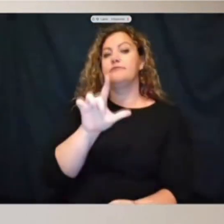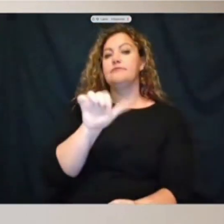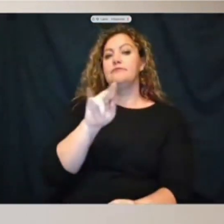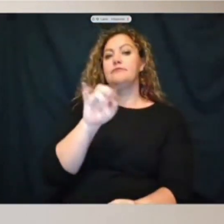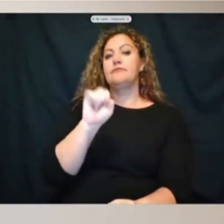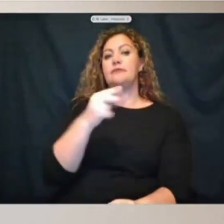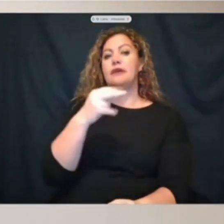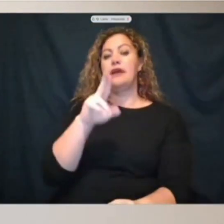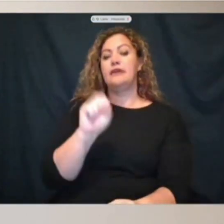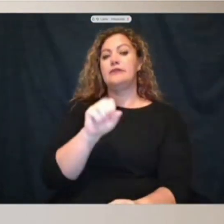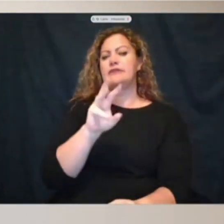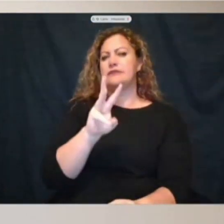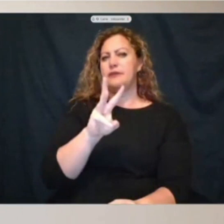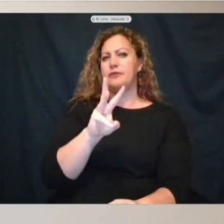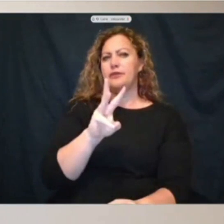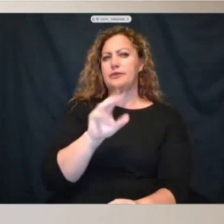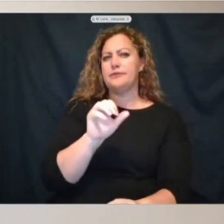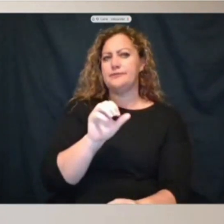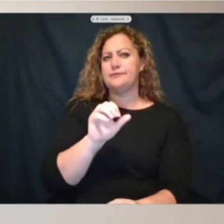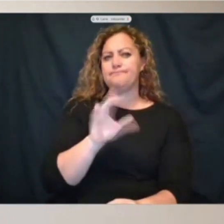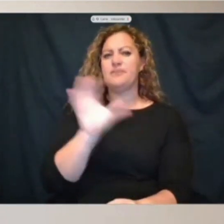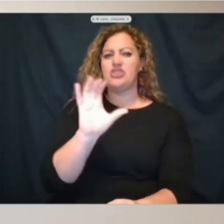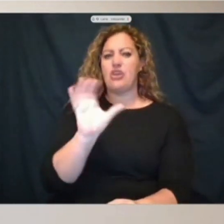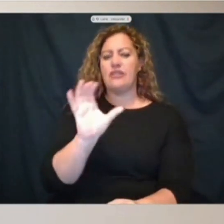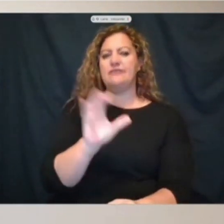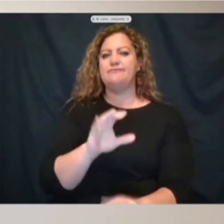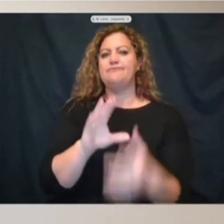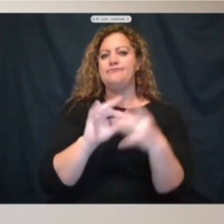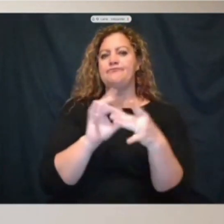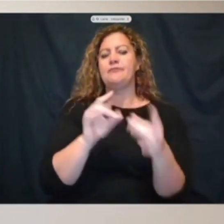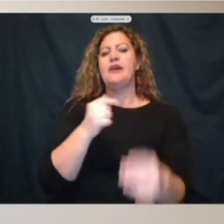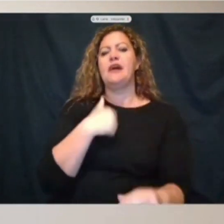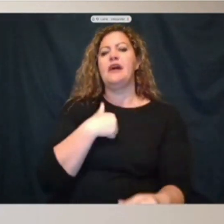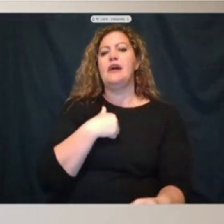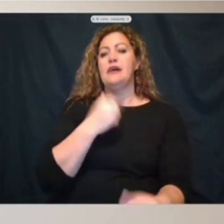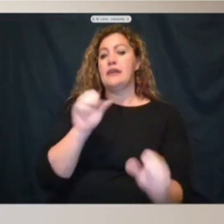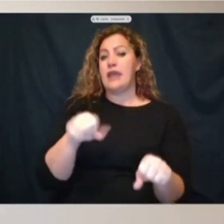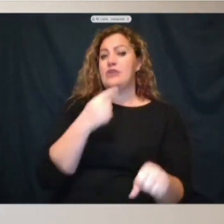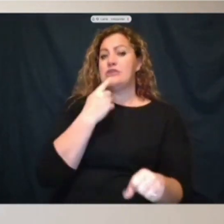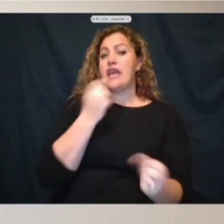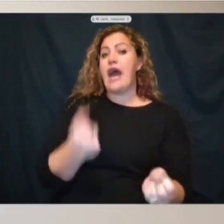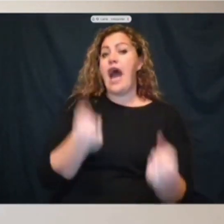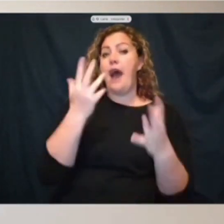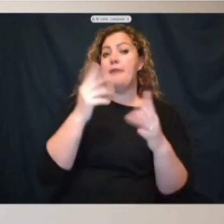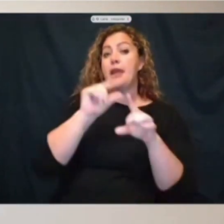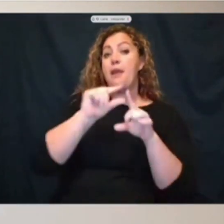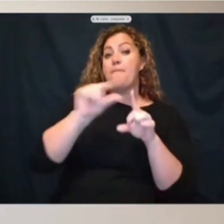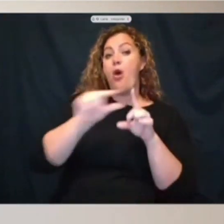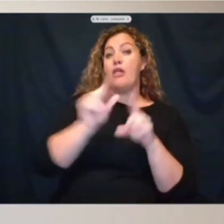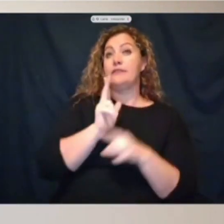So are you able to say how many bullets were fired and how many times each victim was shot?